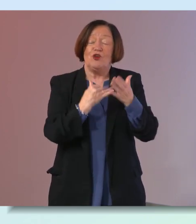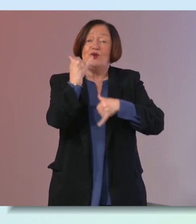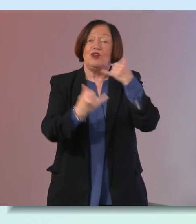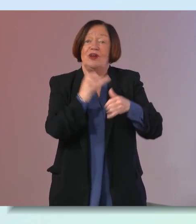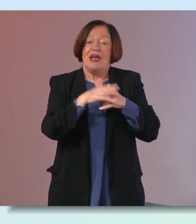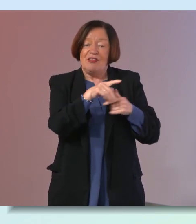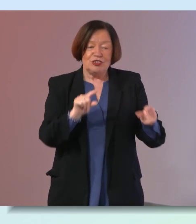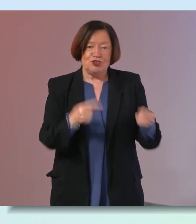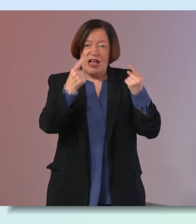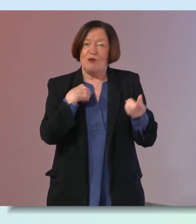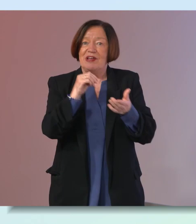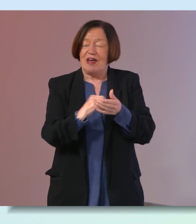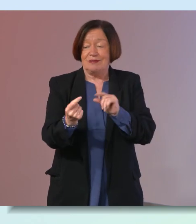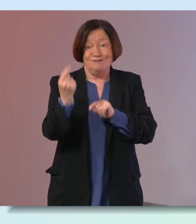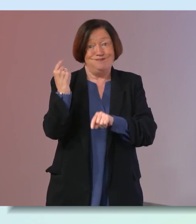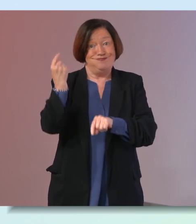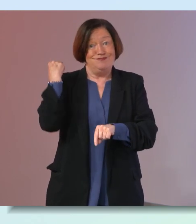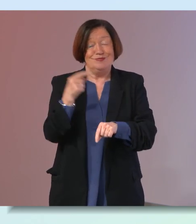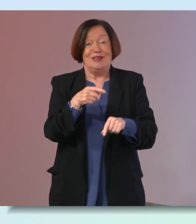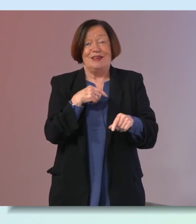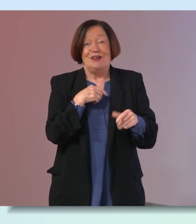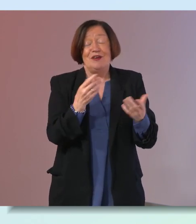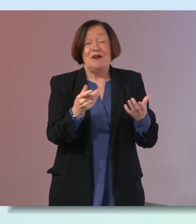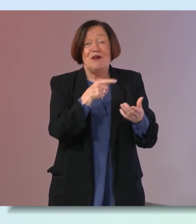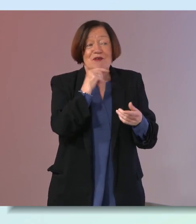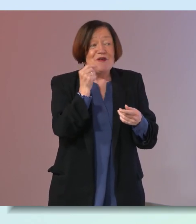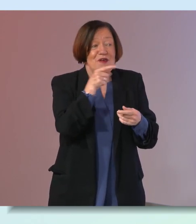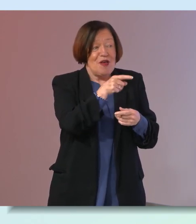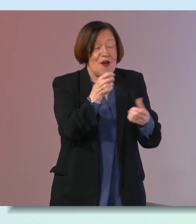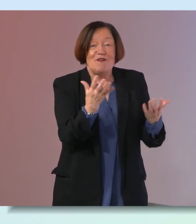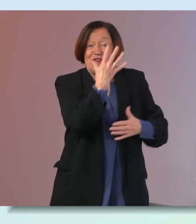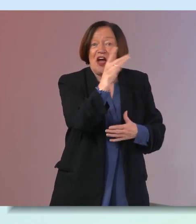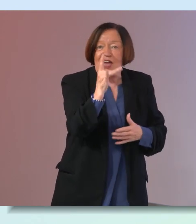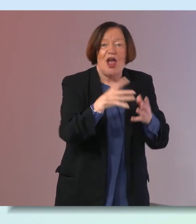and the challenges we've had whatever we however we've done our 5k limit or not yeah